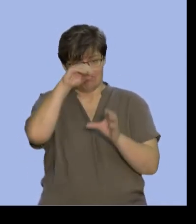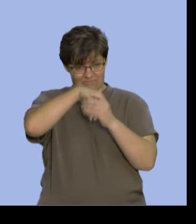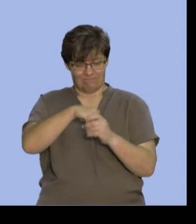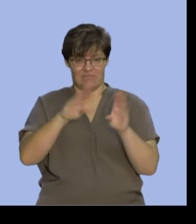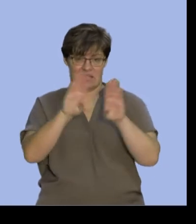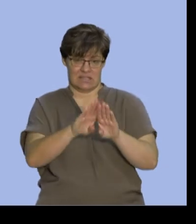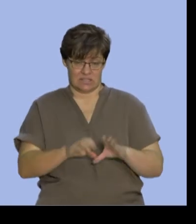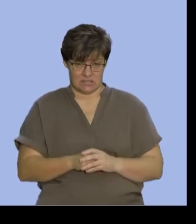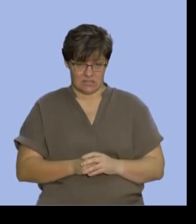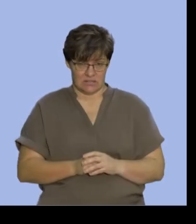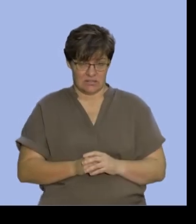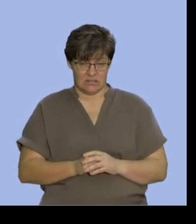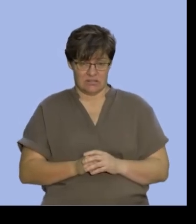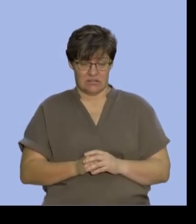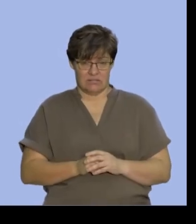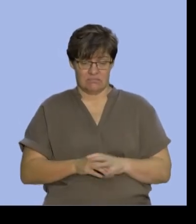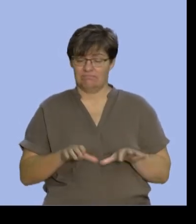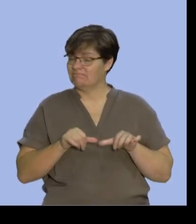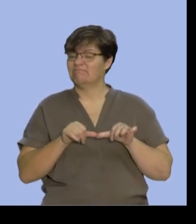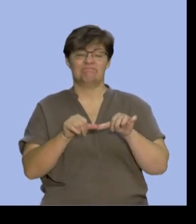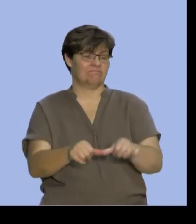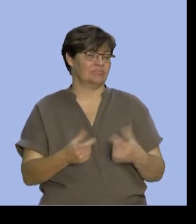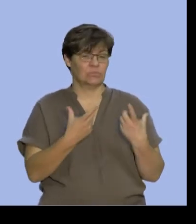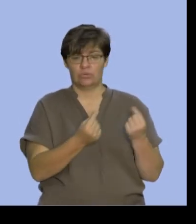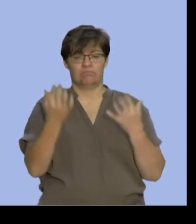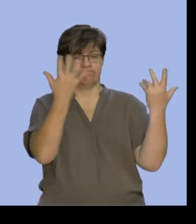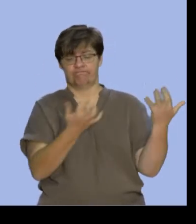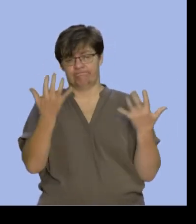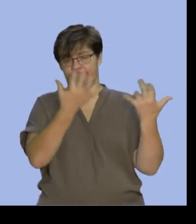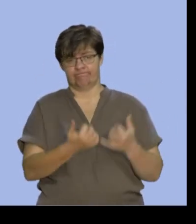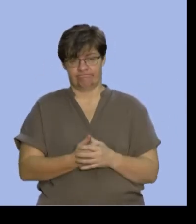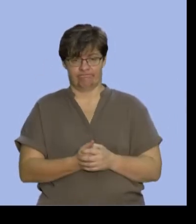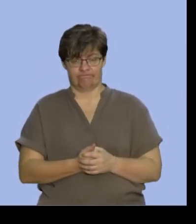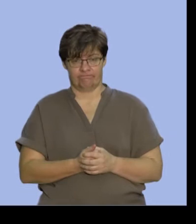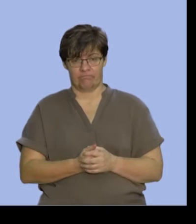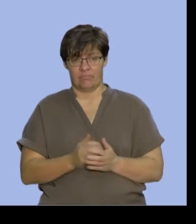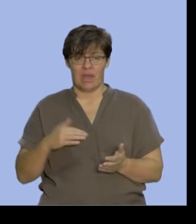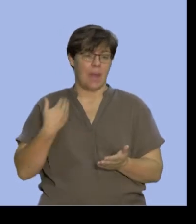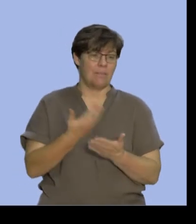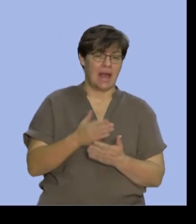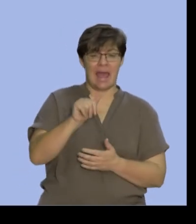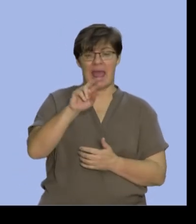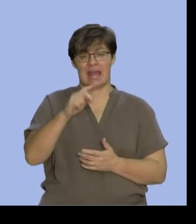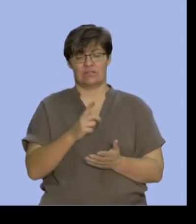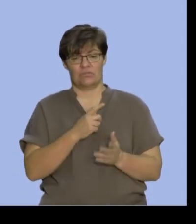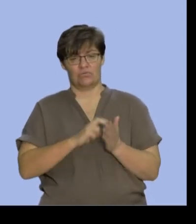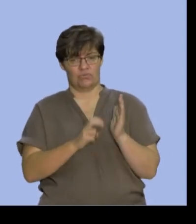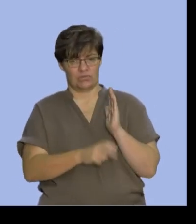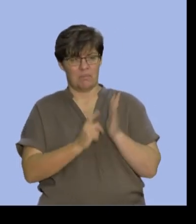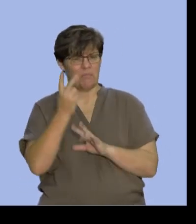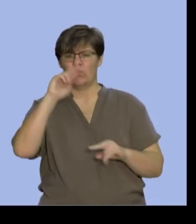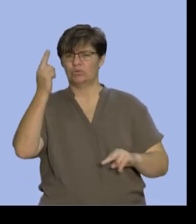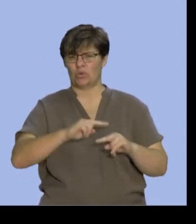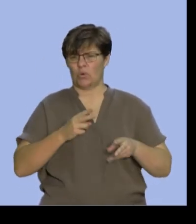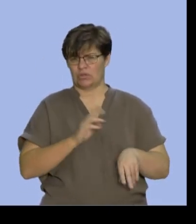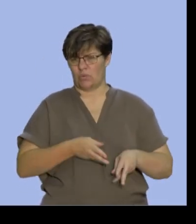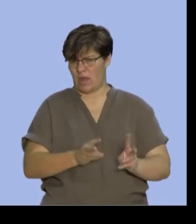And so, I could carry on and do this calculation and apply the and rule, but there's the shorter way to do it. The